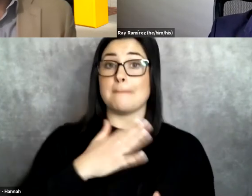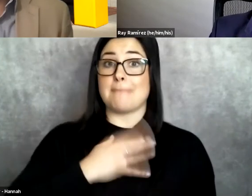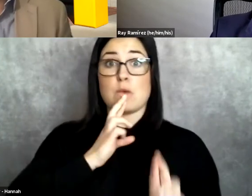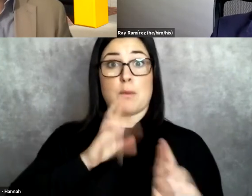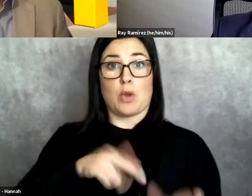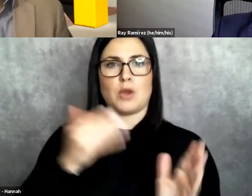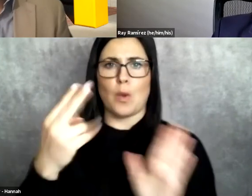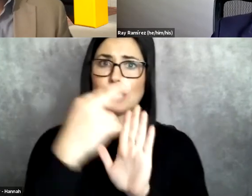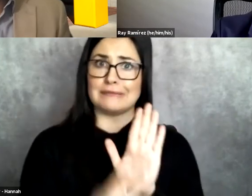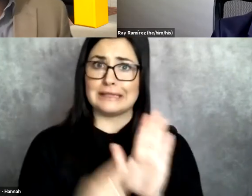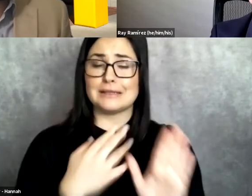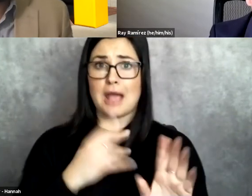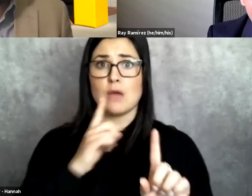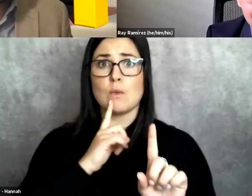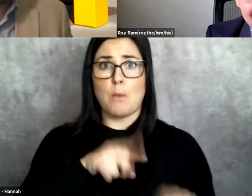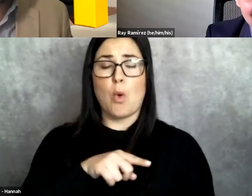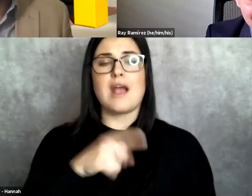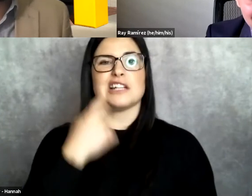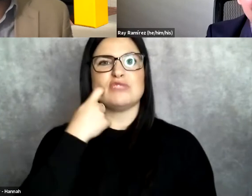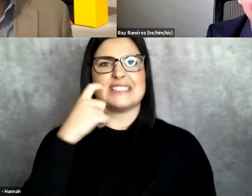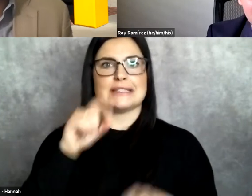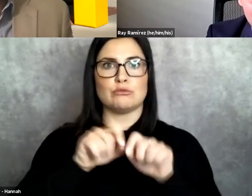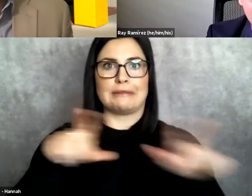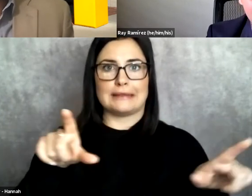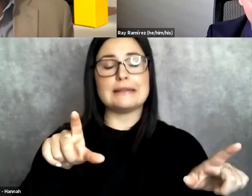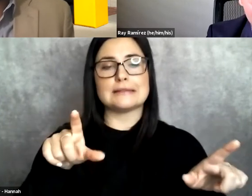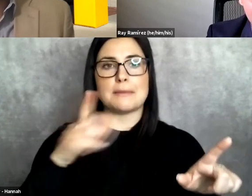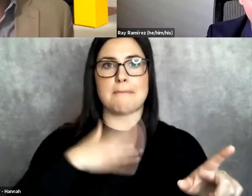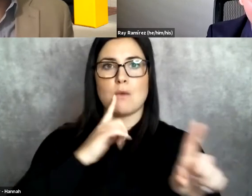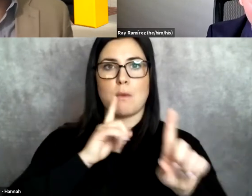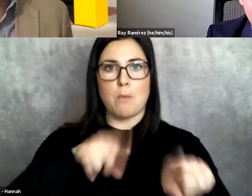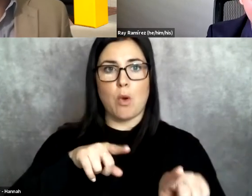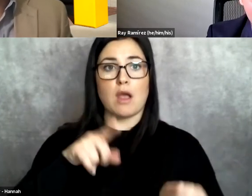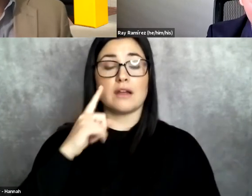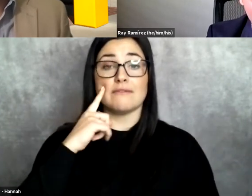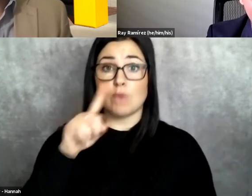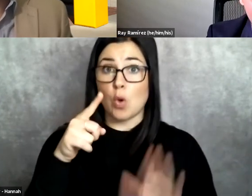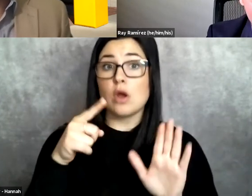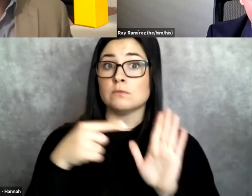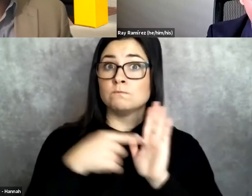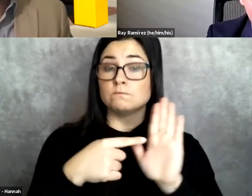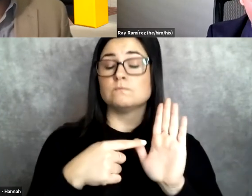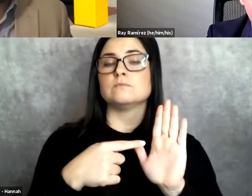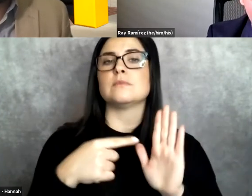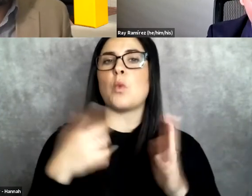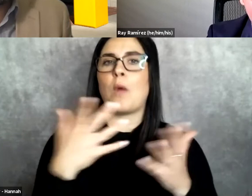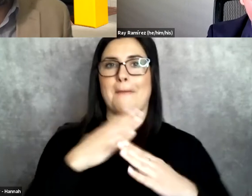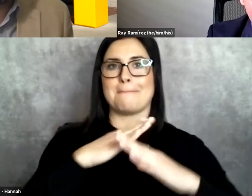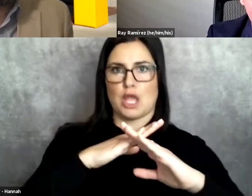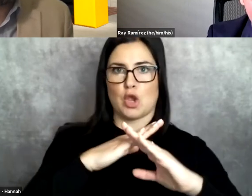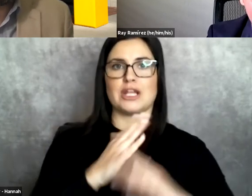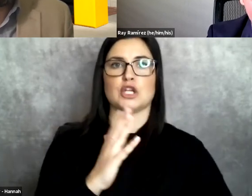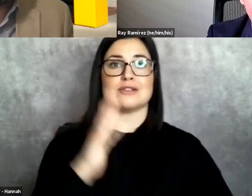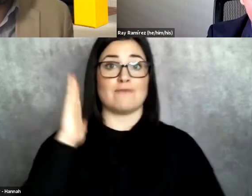right? I recently released a report on that highlights the barriers that formerly